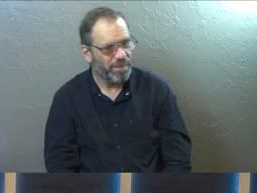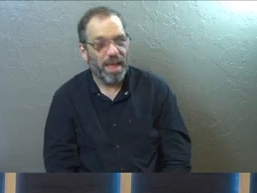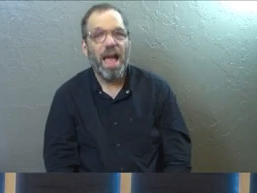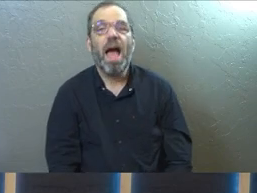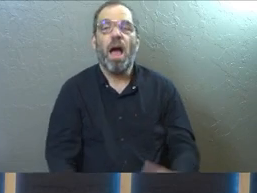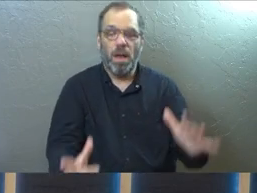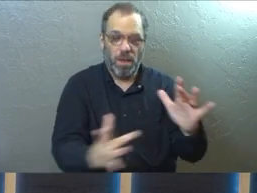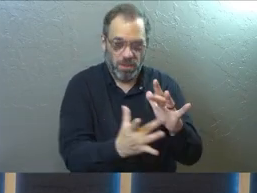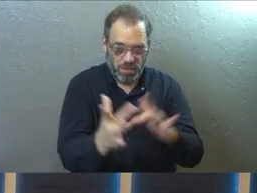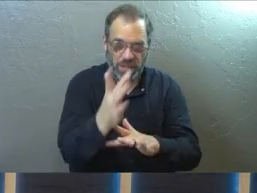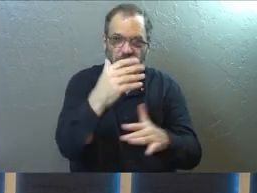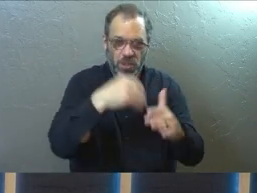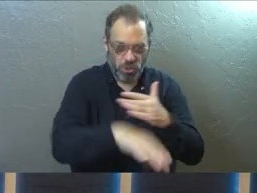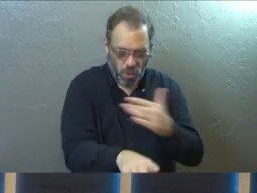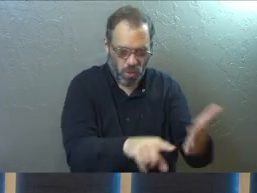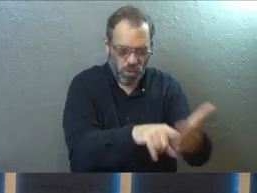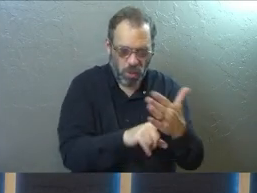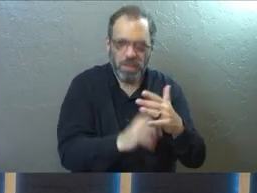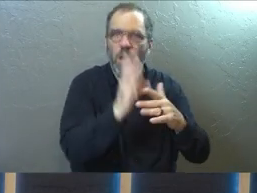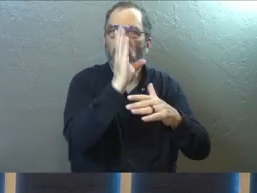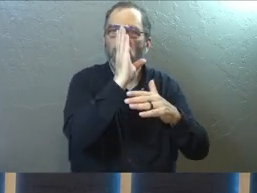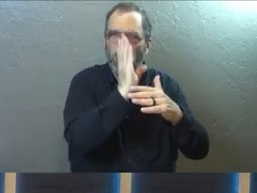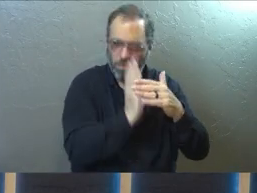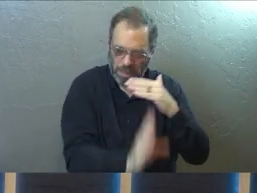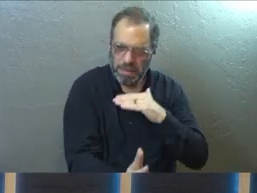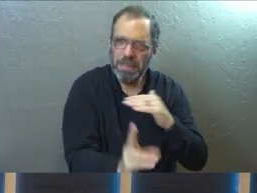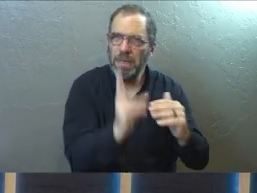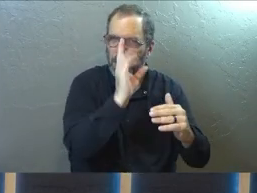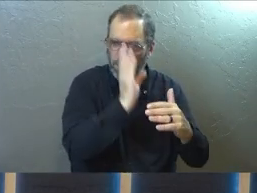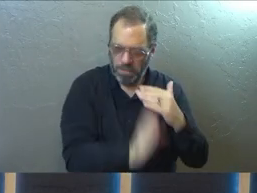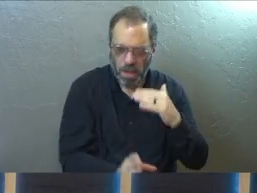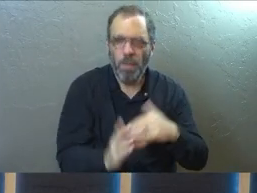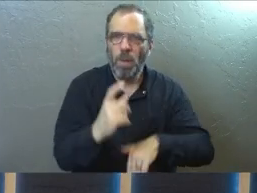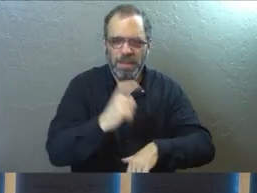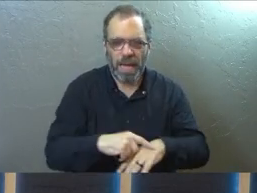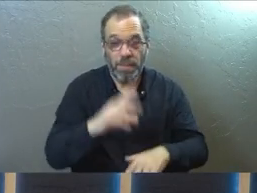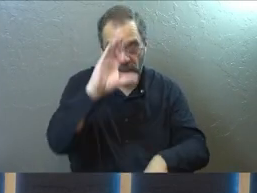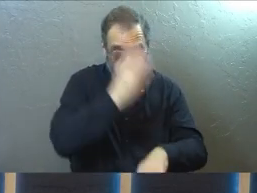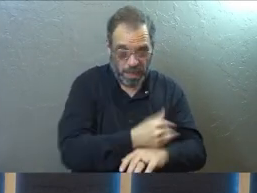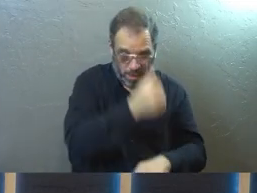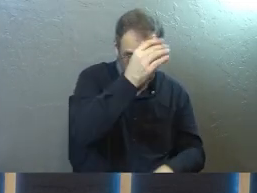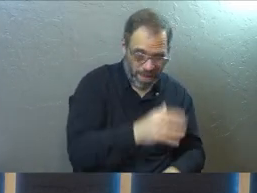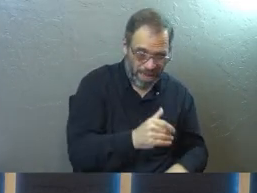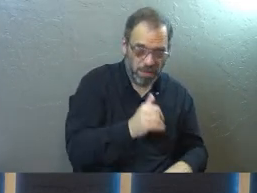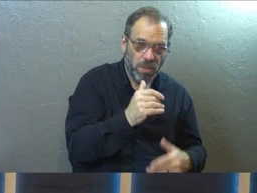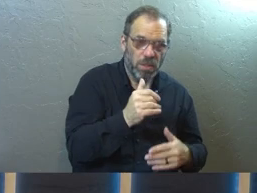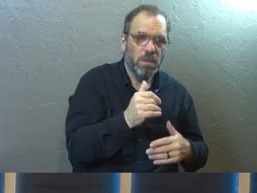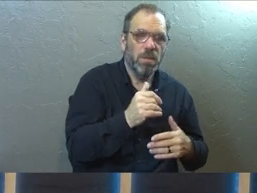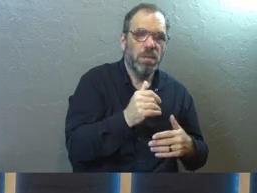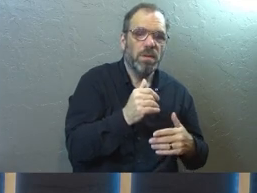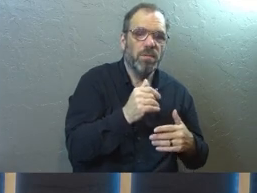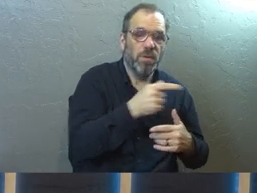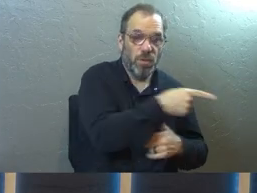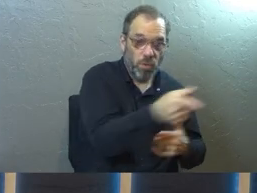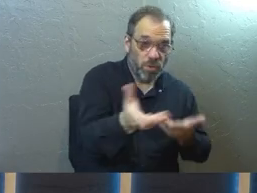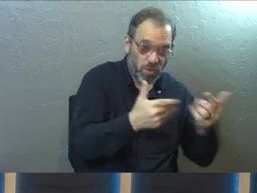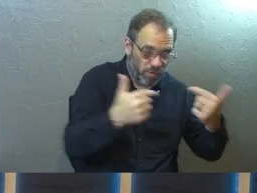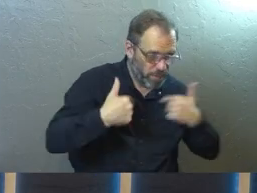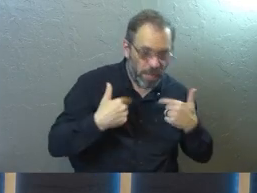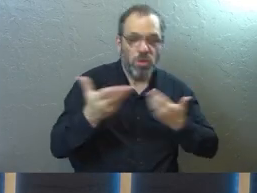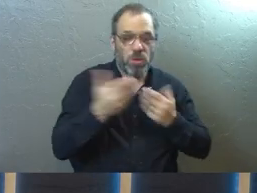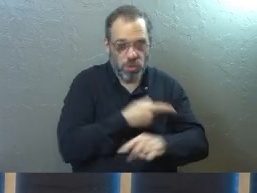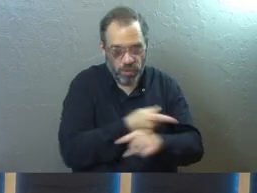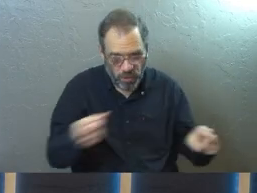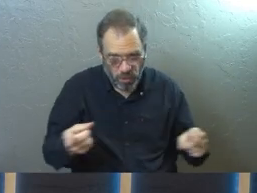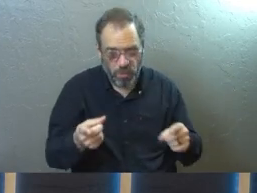Like he came to show us what humility was. And at one point he said, the son of man did not come to be served, but to serve and to give his life as a